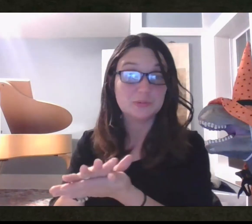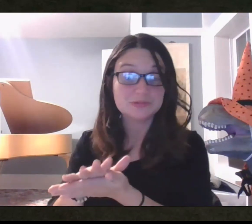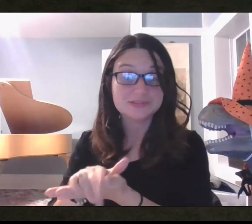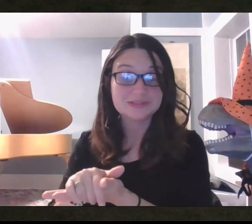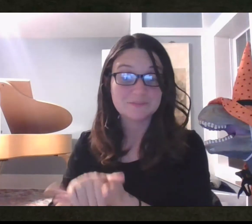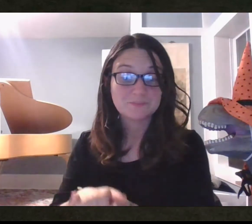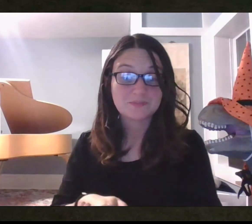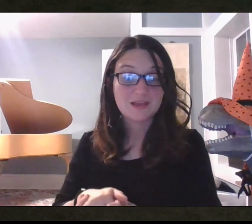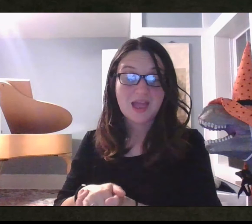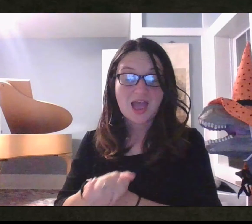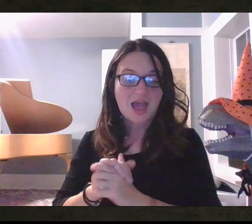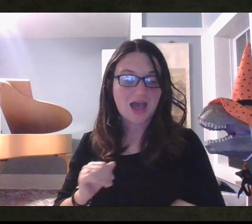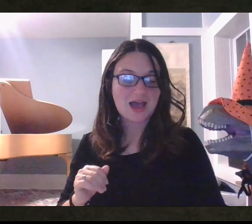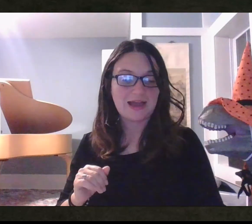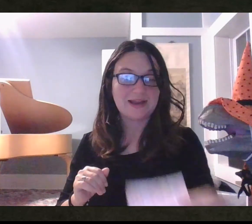clues.